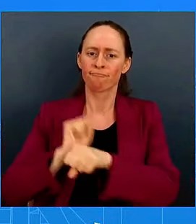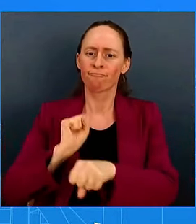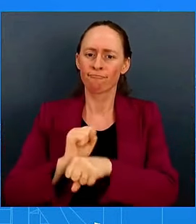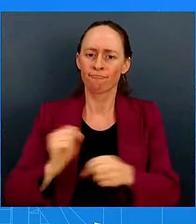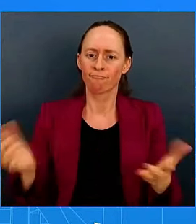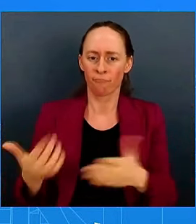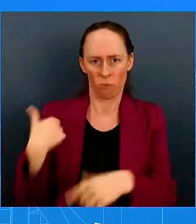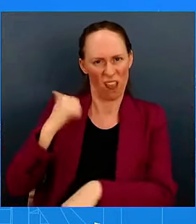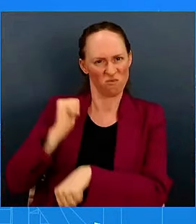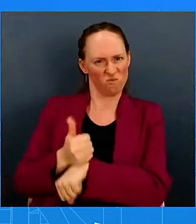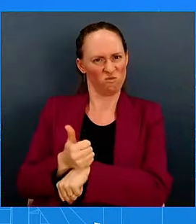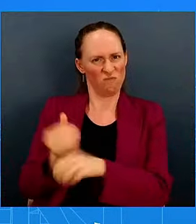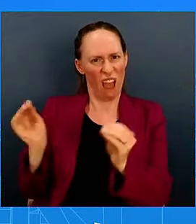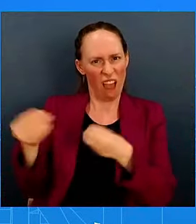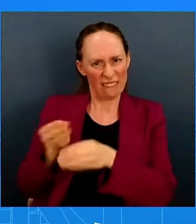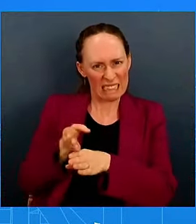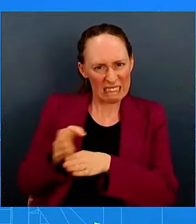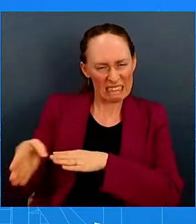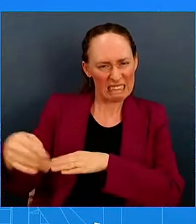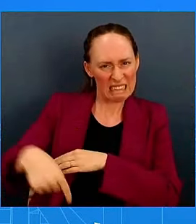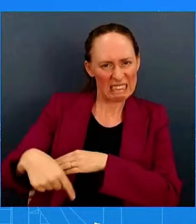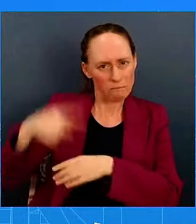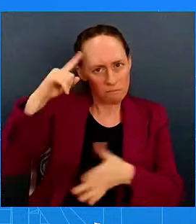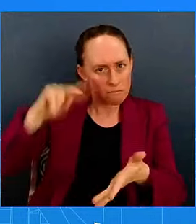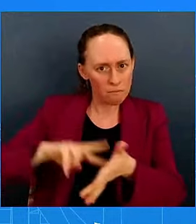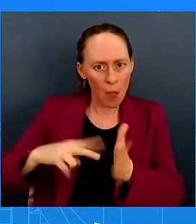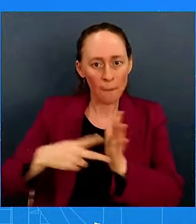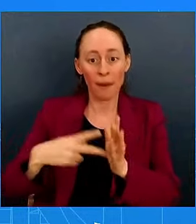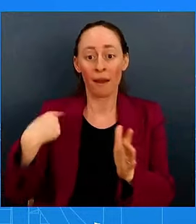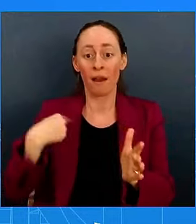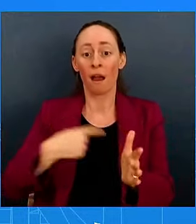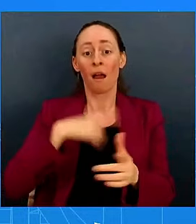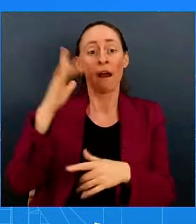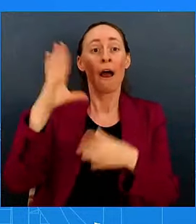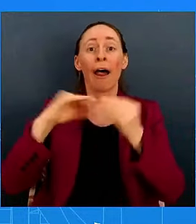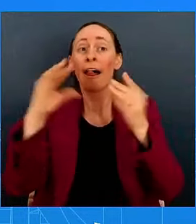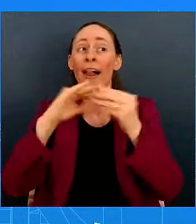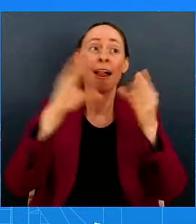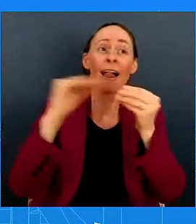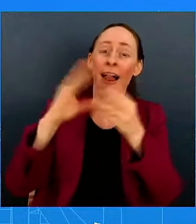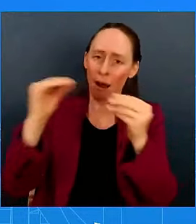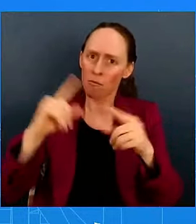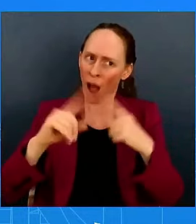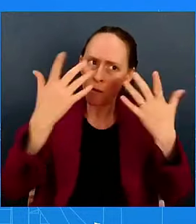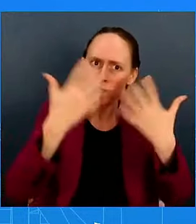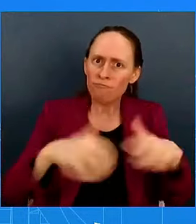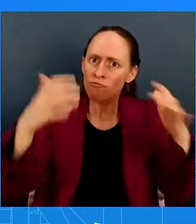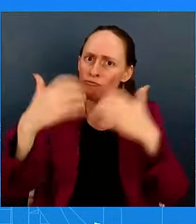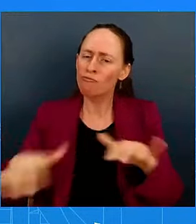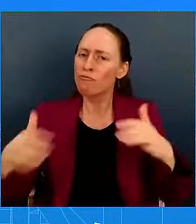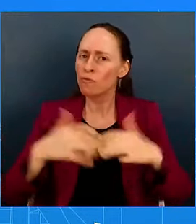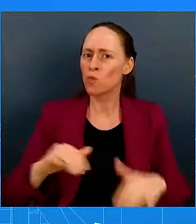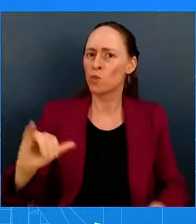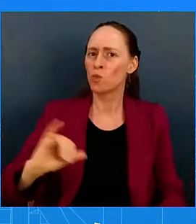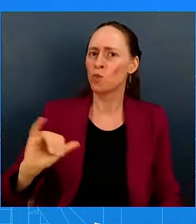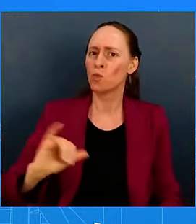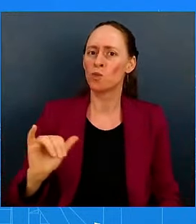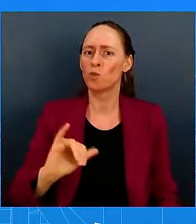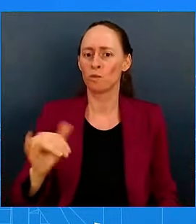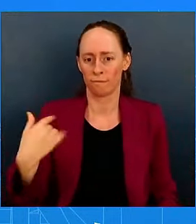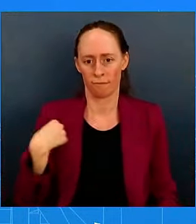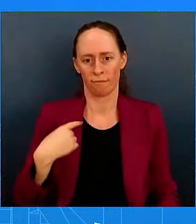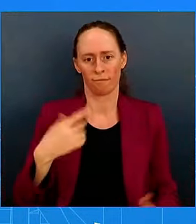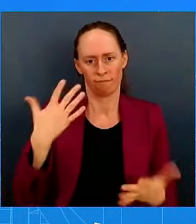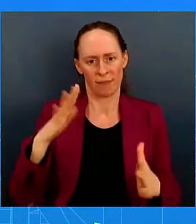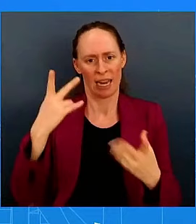not just done the talk. He's walked the walk. And I think there are many labor unions out there who have seen that from this administration.